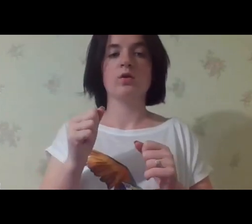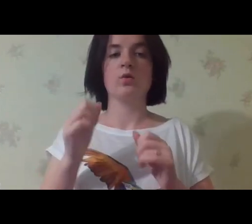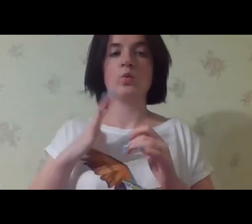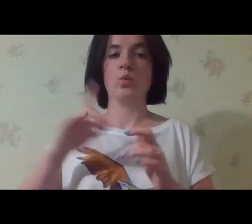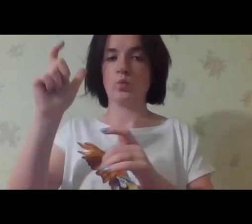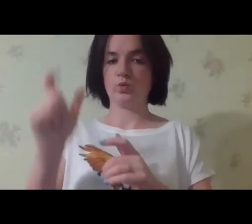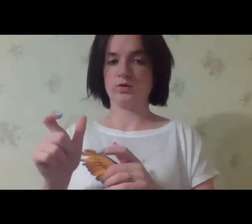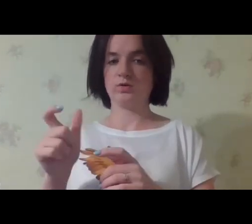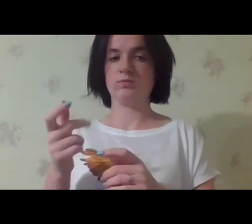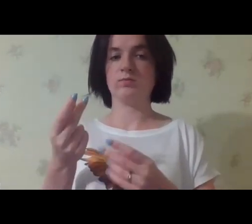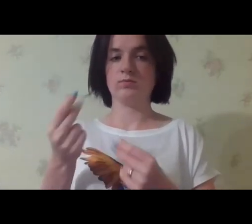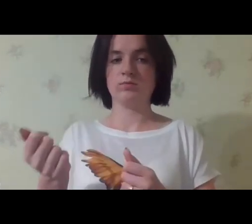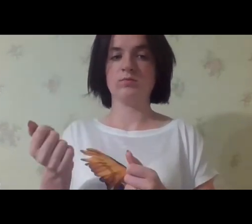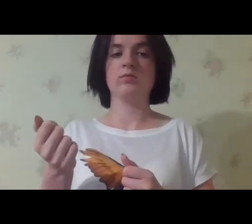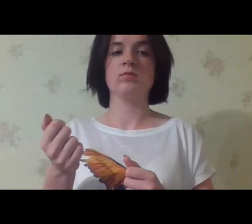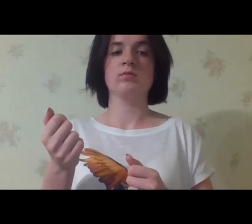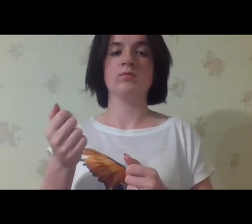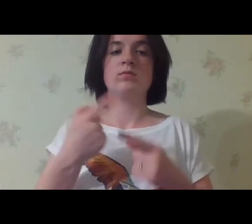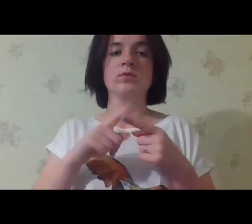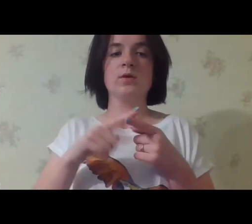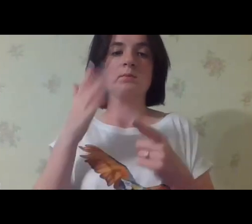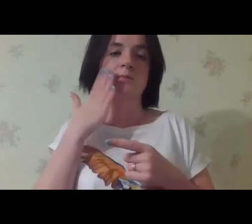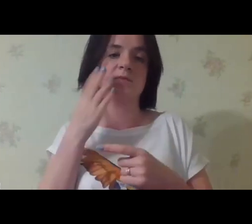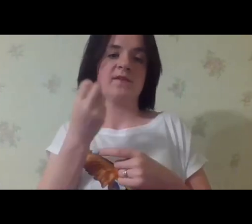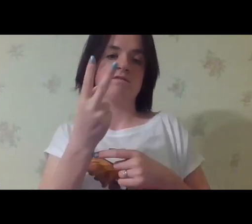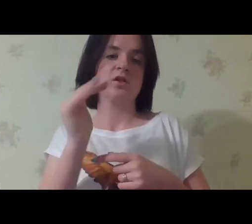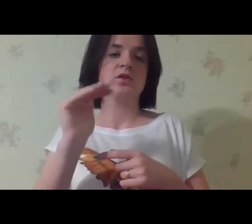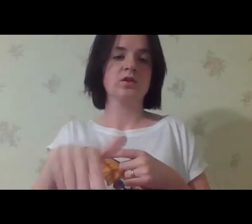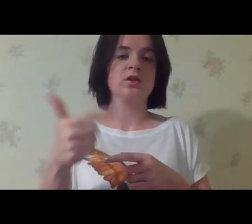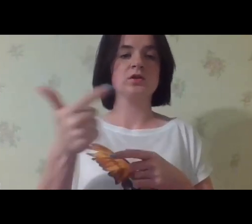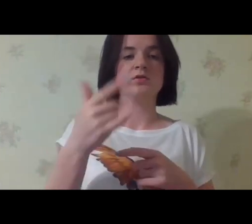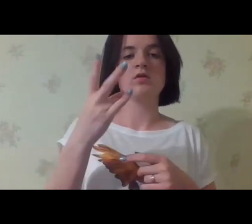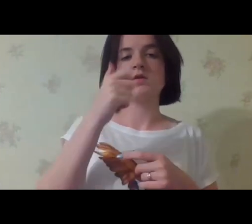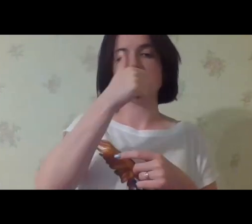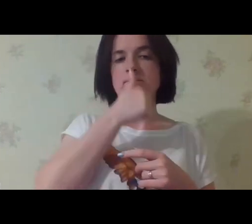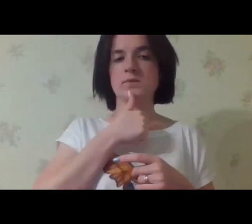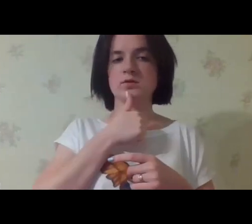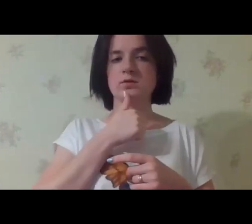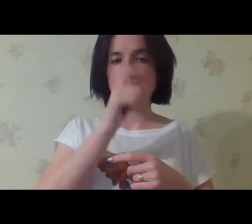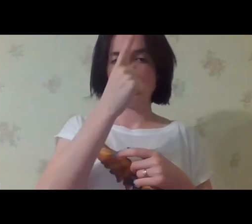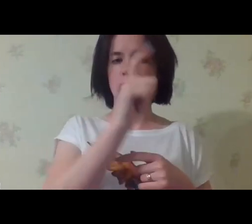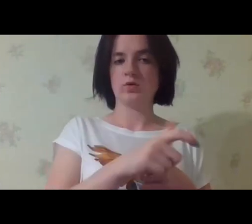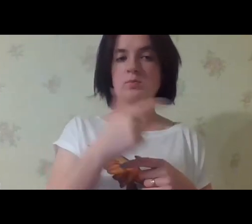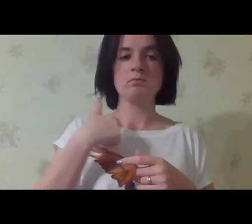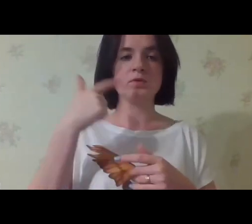government for one adult person in the institution is about 12,000